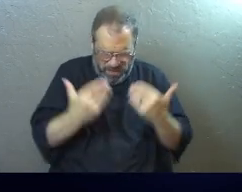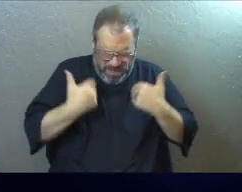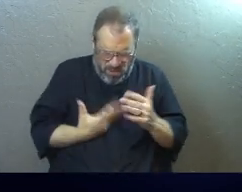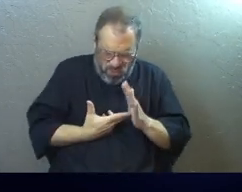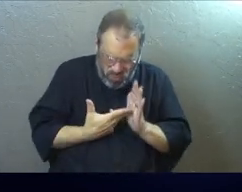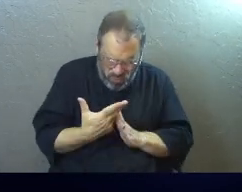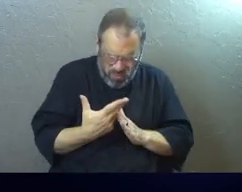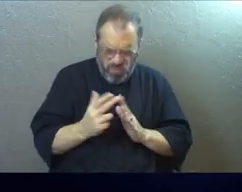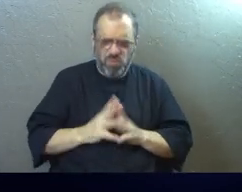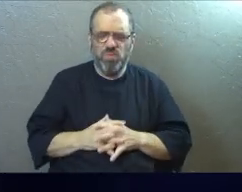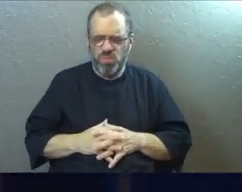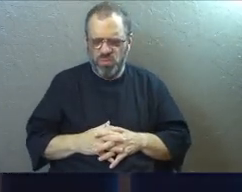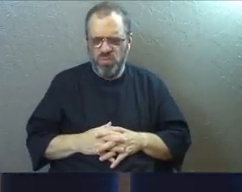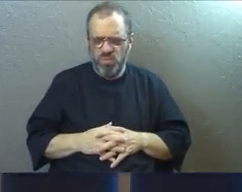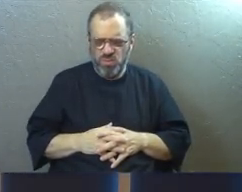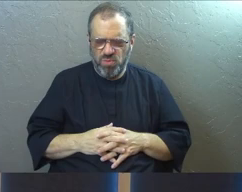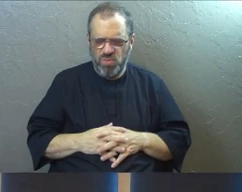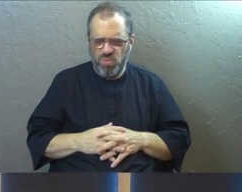truth.